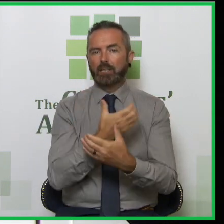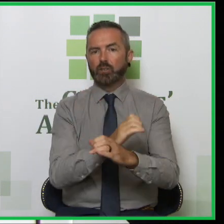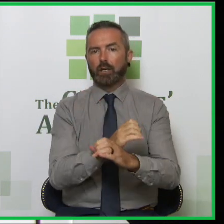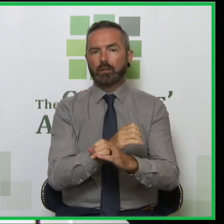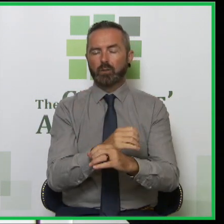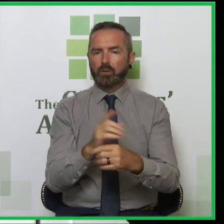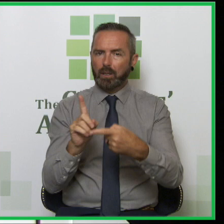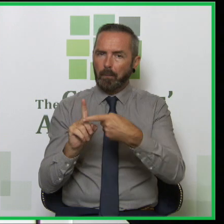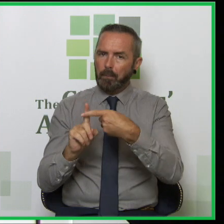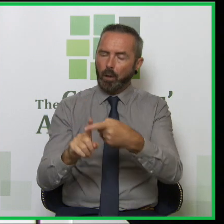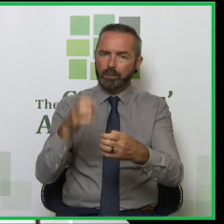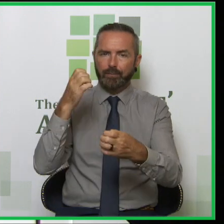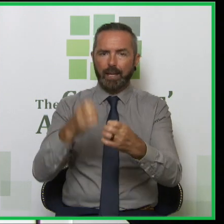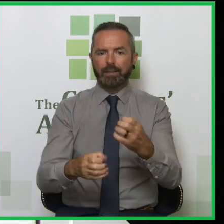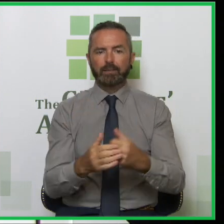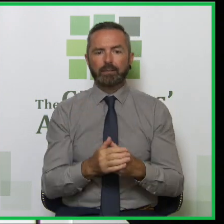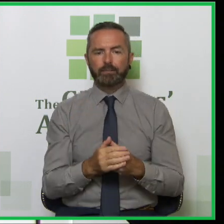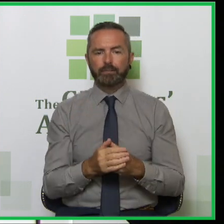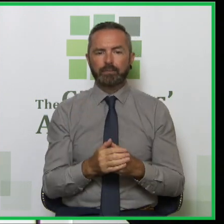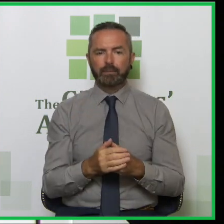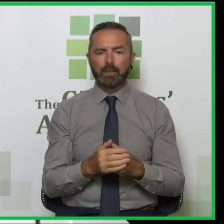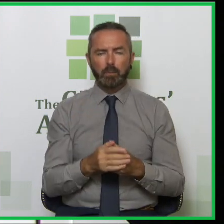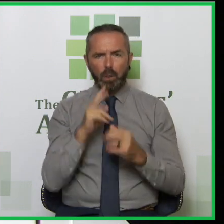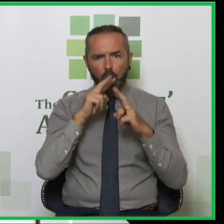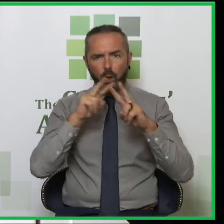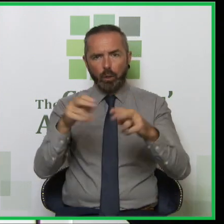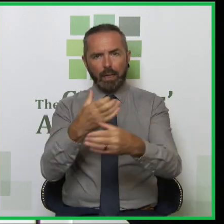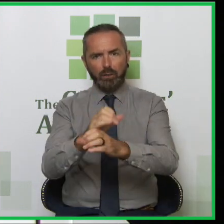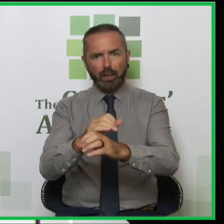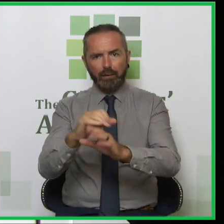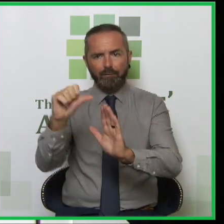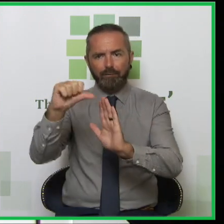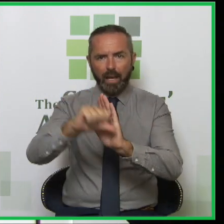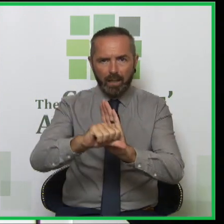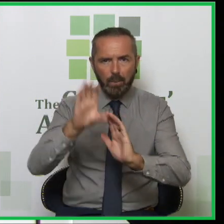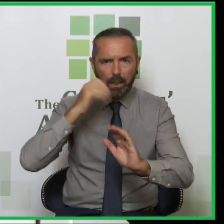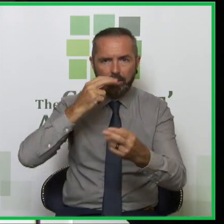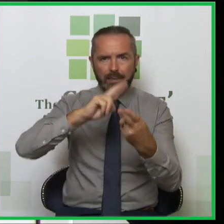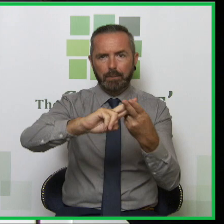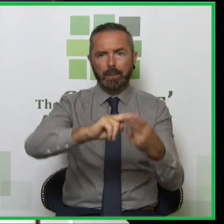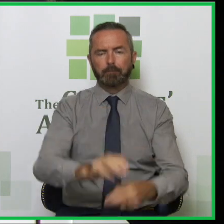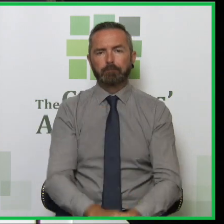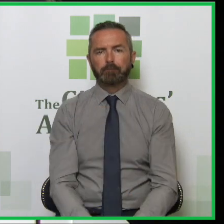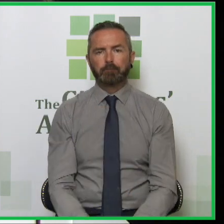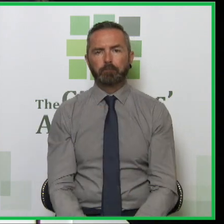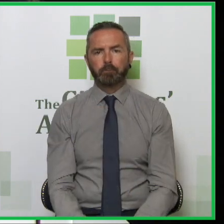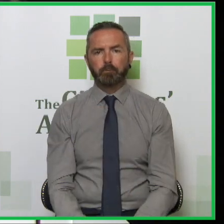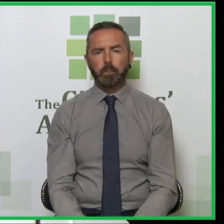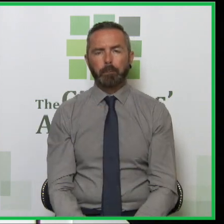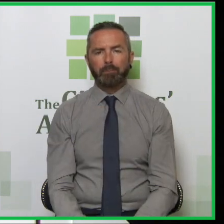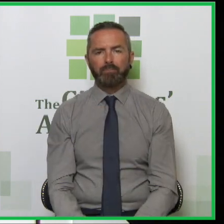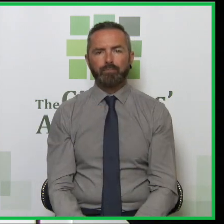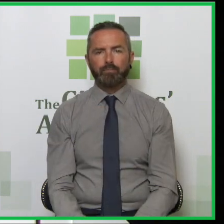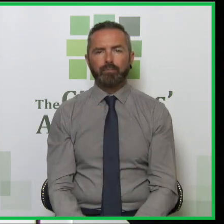So there's a positive end but look at that story. Look at that child. He was failed because of stigma. With the work with Karen